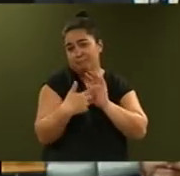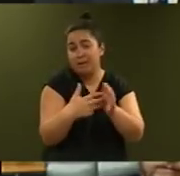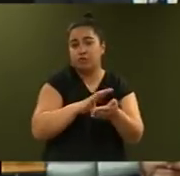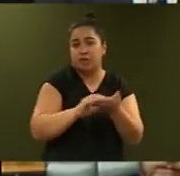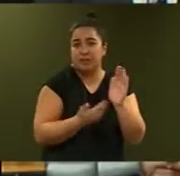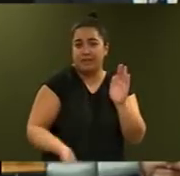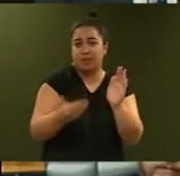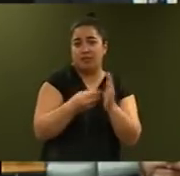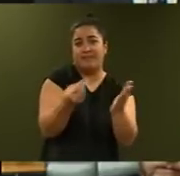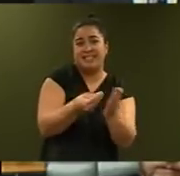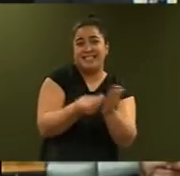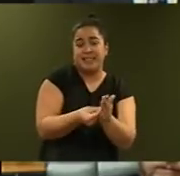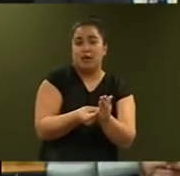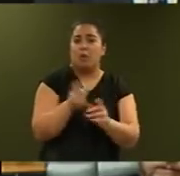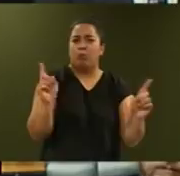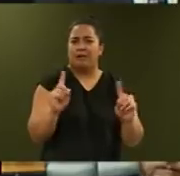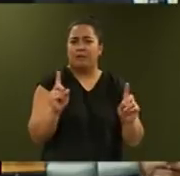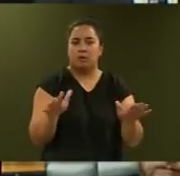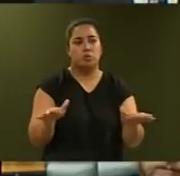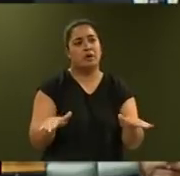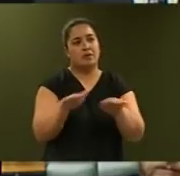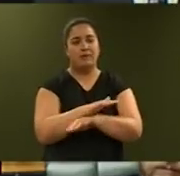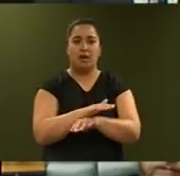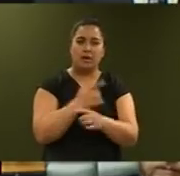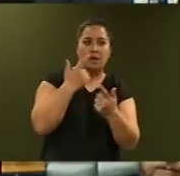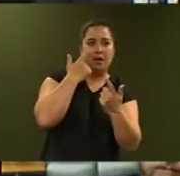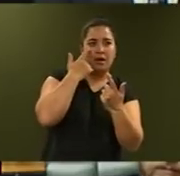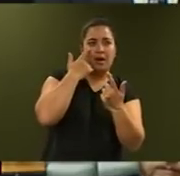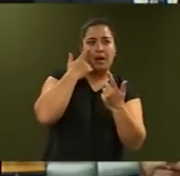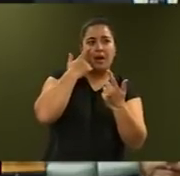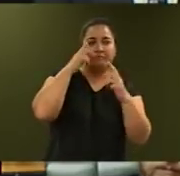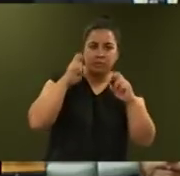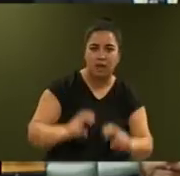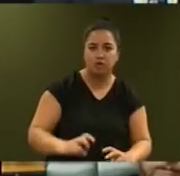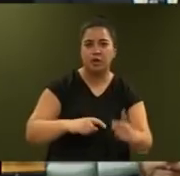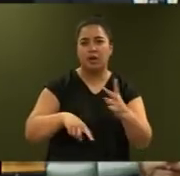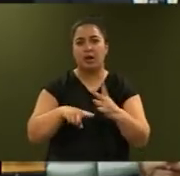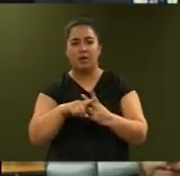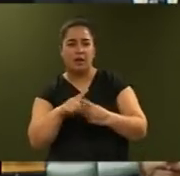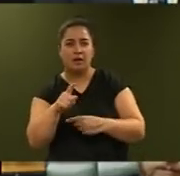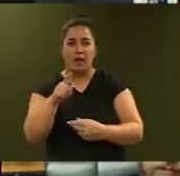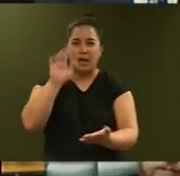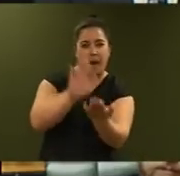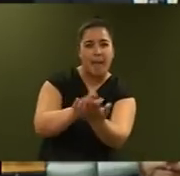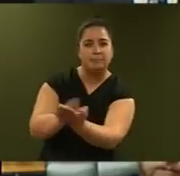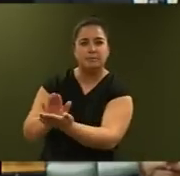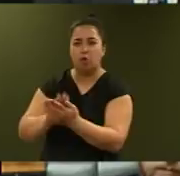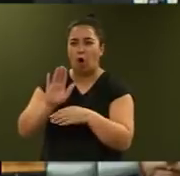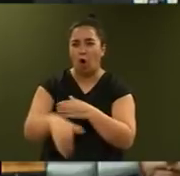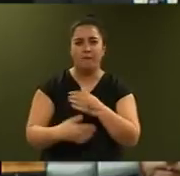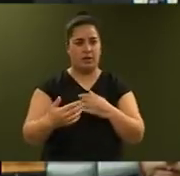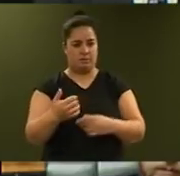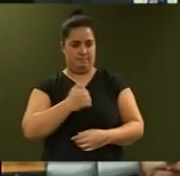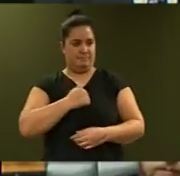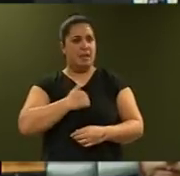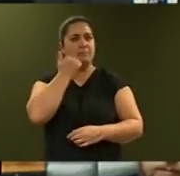over four years to investigate and process the growing number of claims for recognition of customary rights under the Marine and